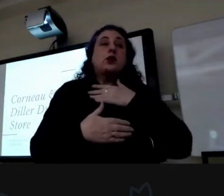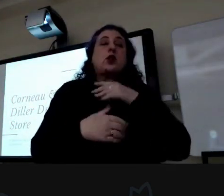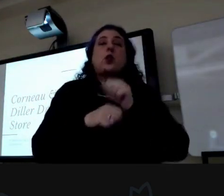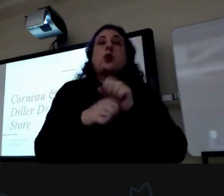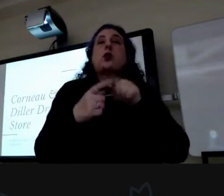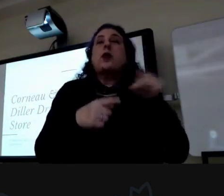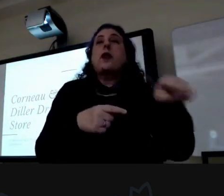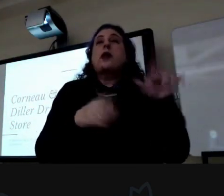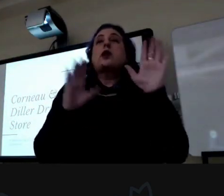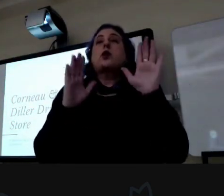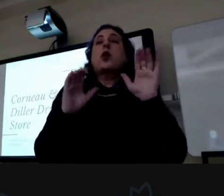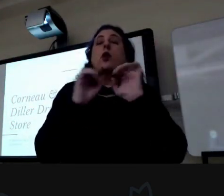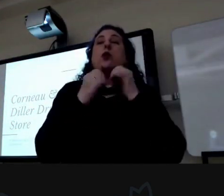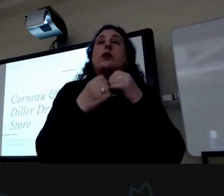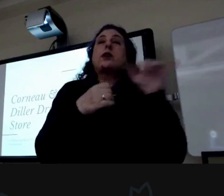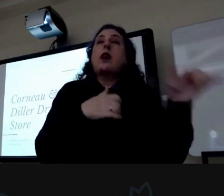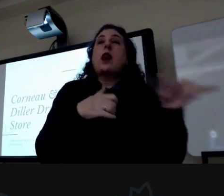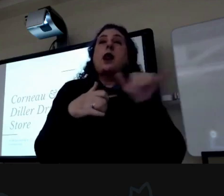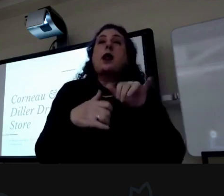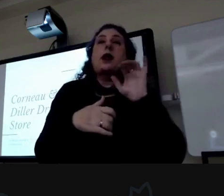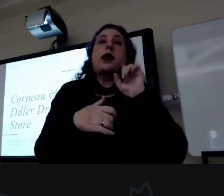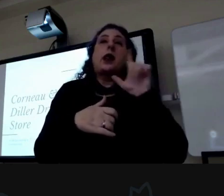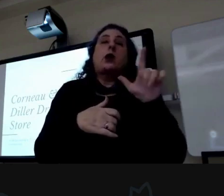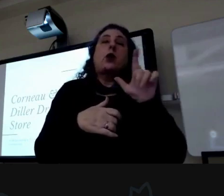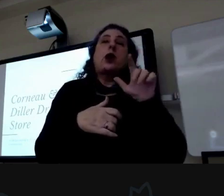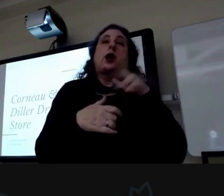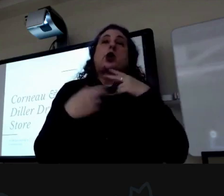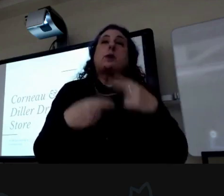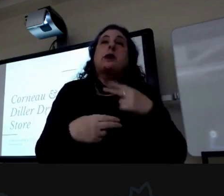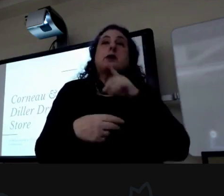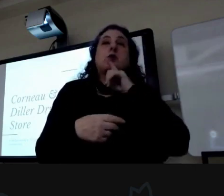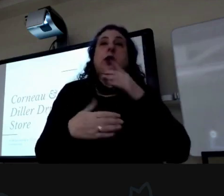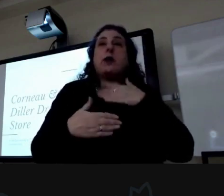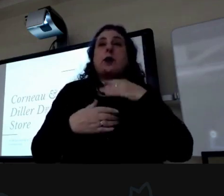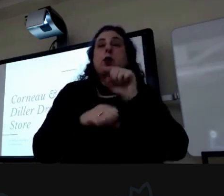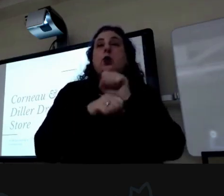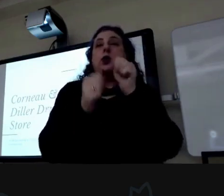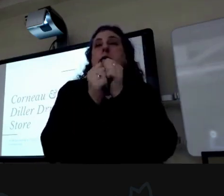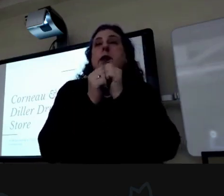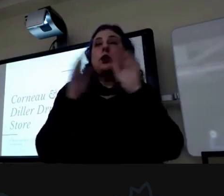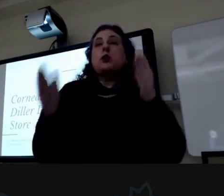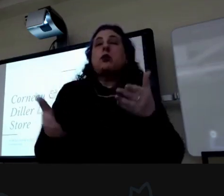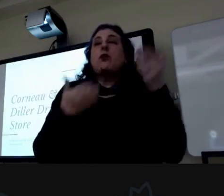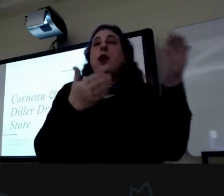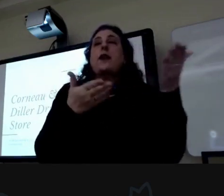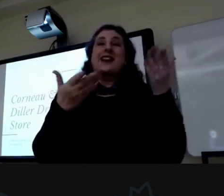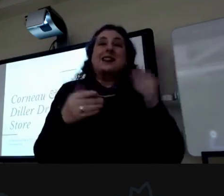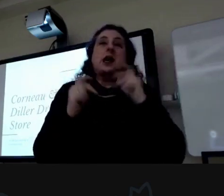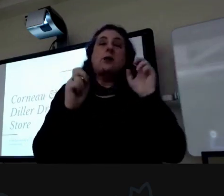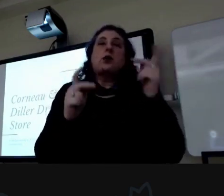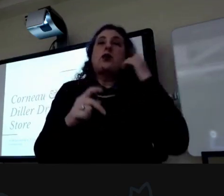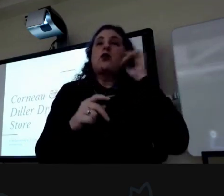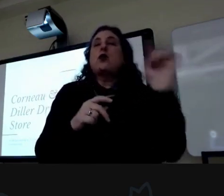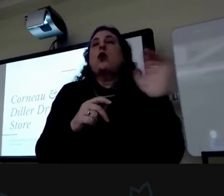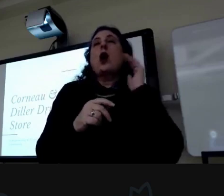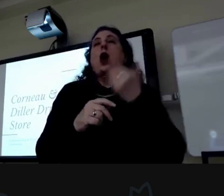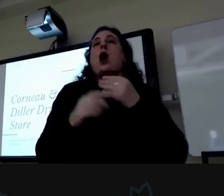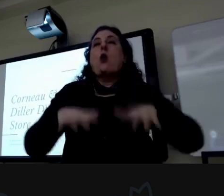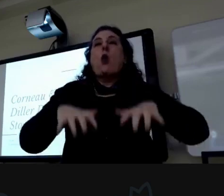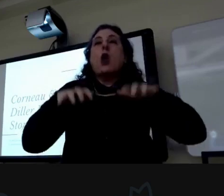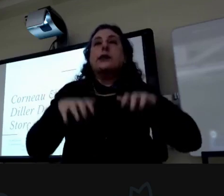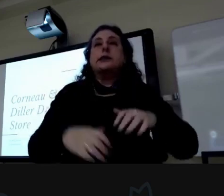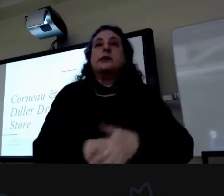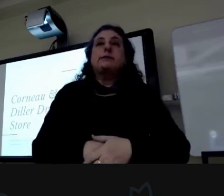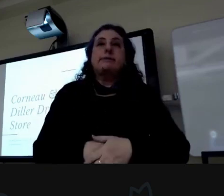working with such great organizations like illinois humanities and are very happy to work together to provide these opportunities for our audience